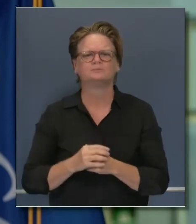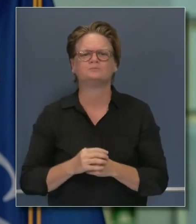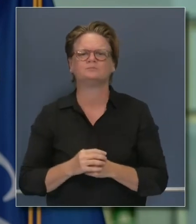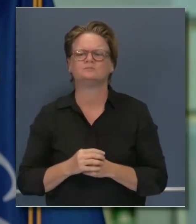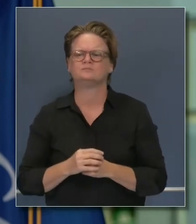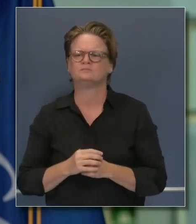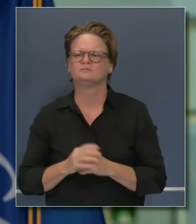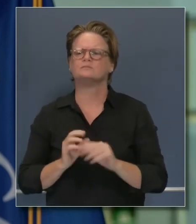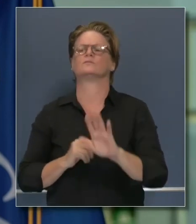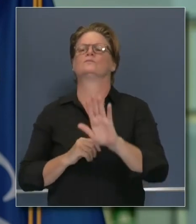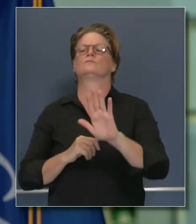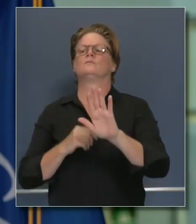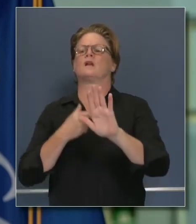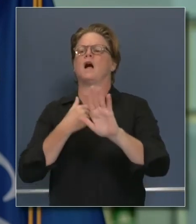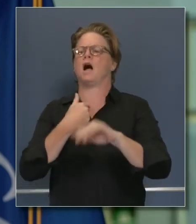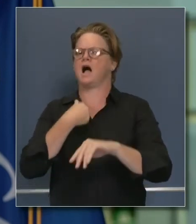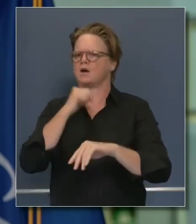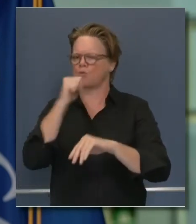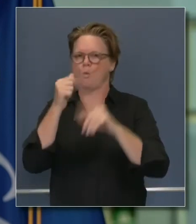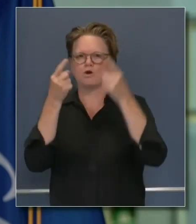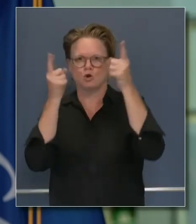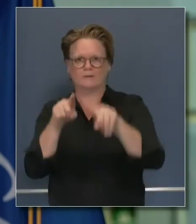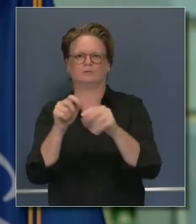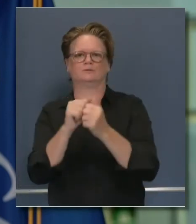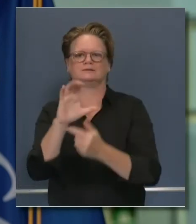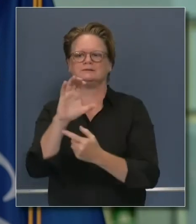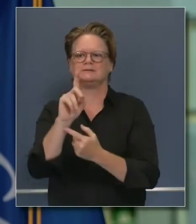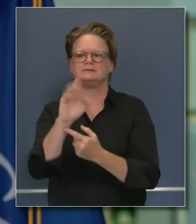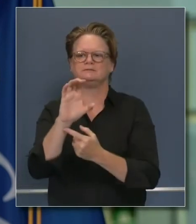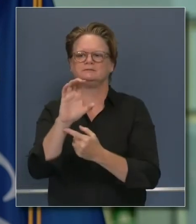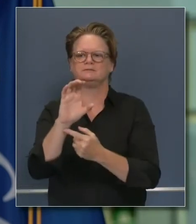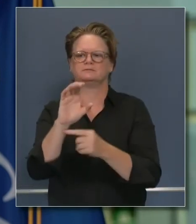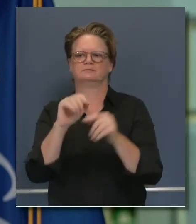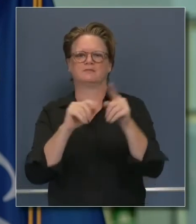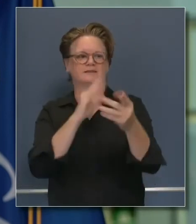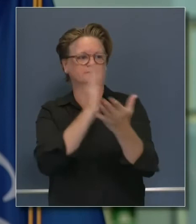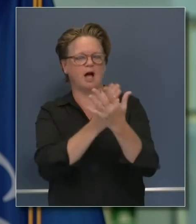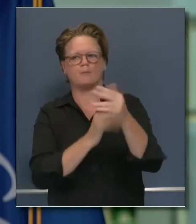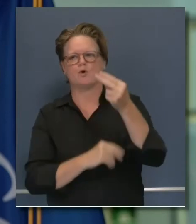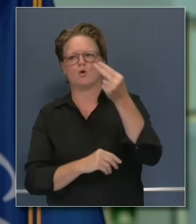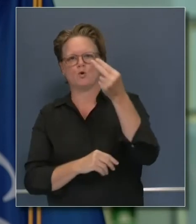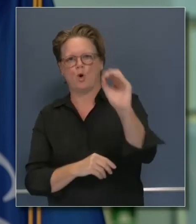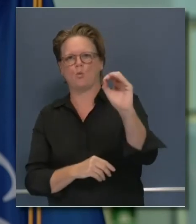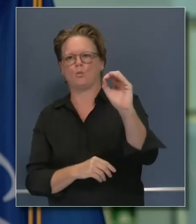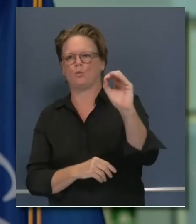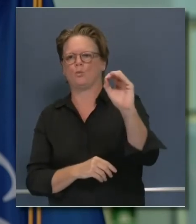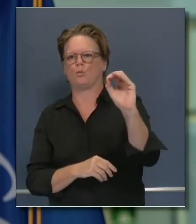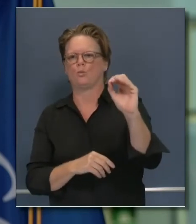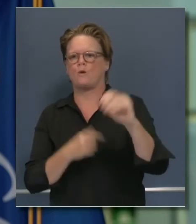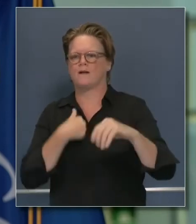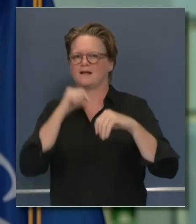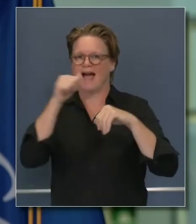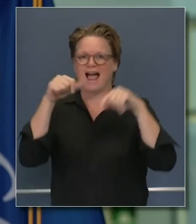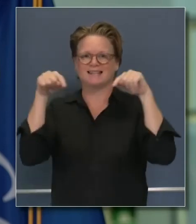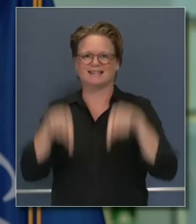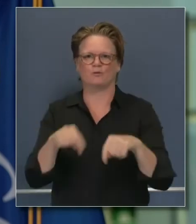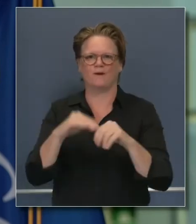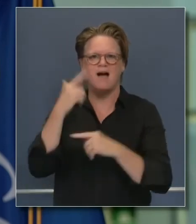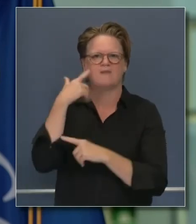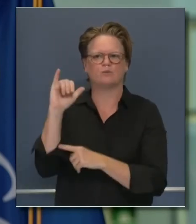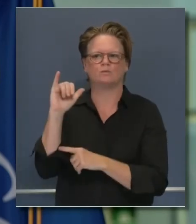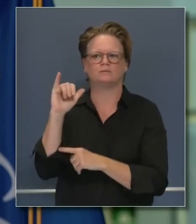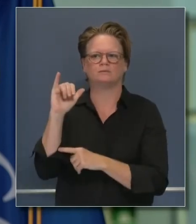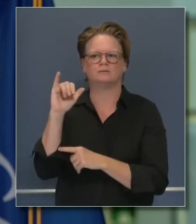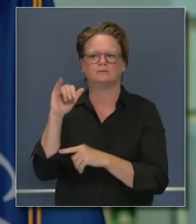the new CDC guidance period, full stop, and it's not the policy in the state of California. We will not be influenced by that change. We're